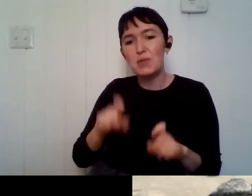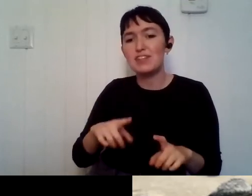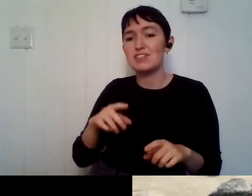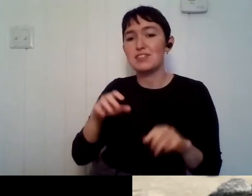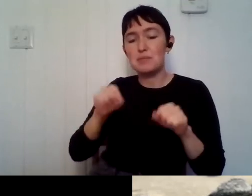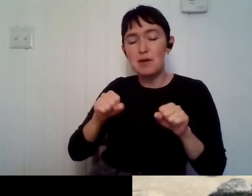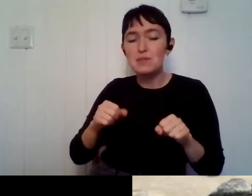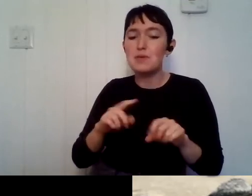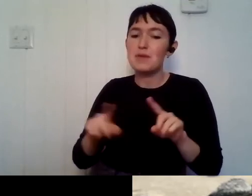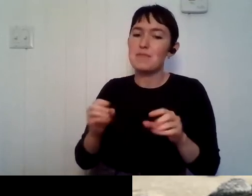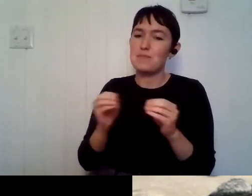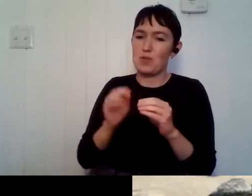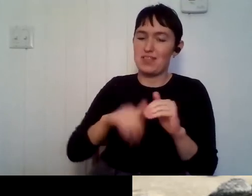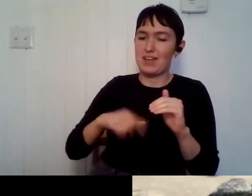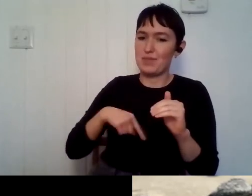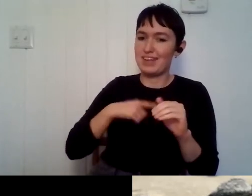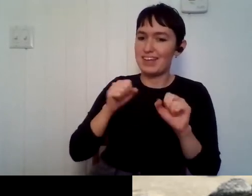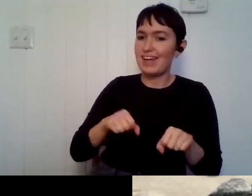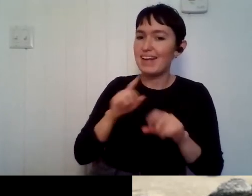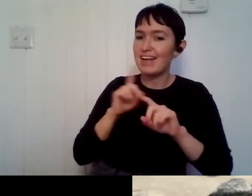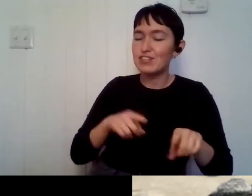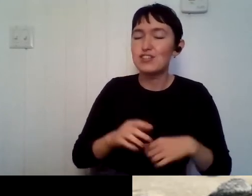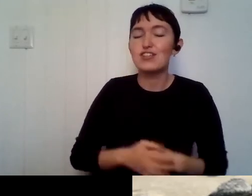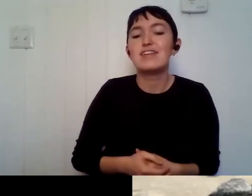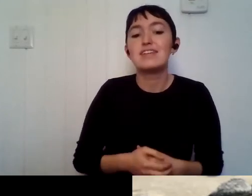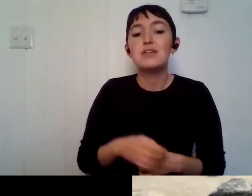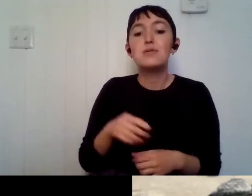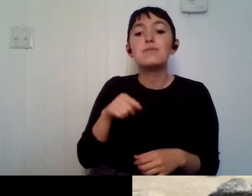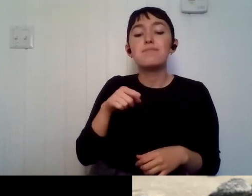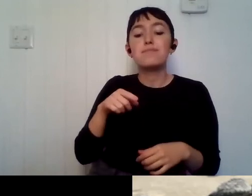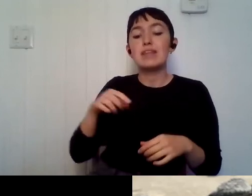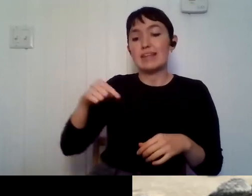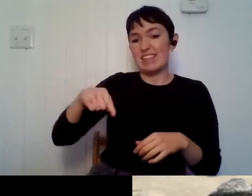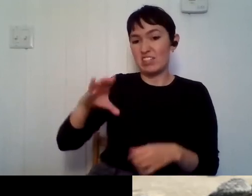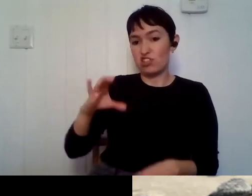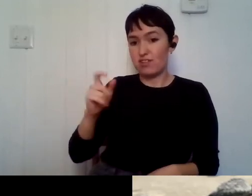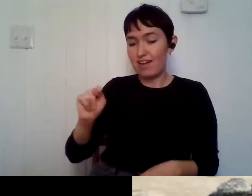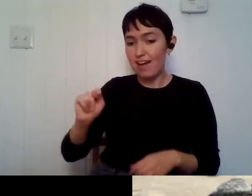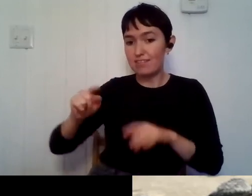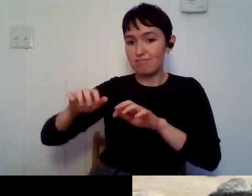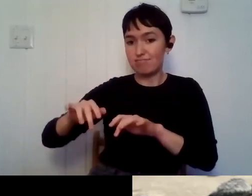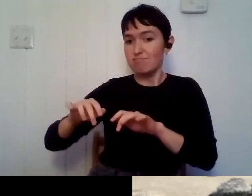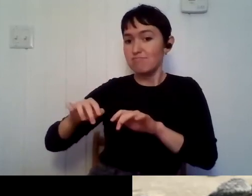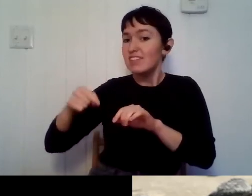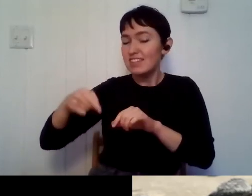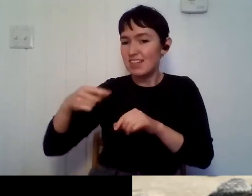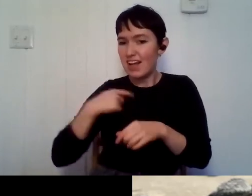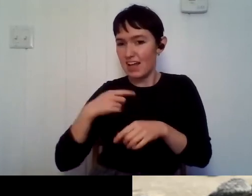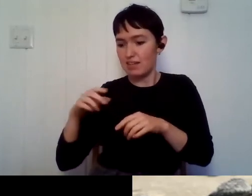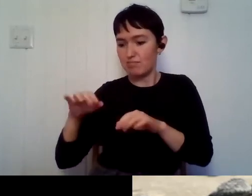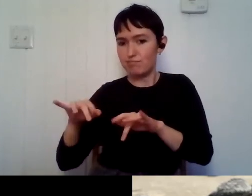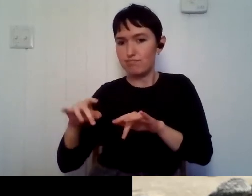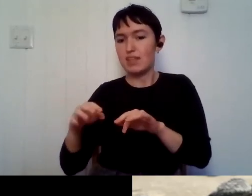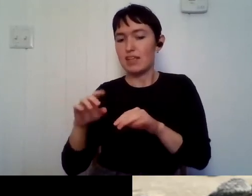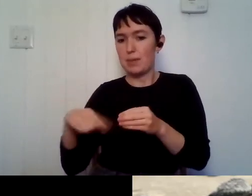You can always do that. I put the link in the chat. You can get your own scientists in your own classroom. Um, you can continue coming to these sessions next week. We're going to be